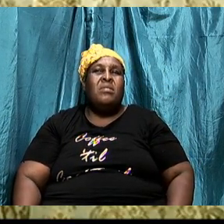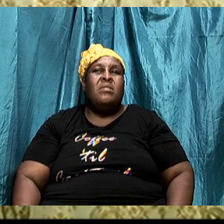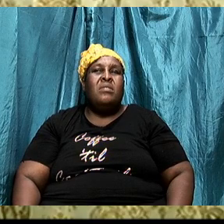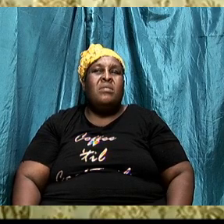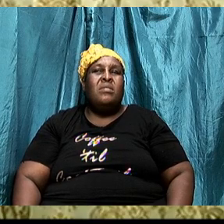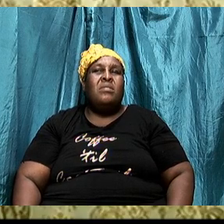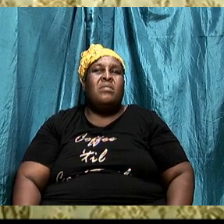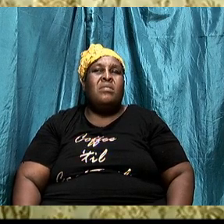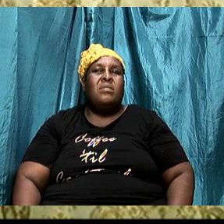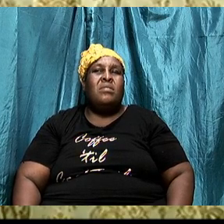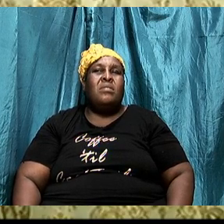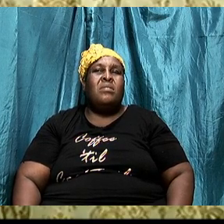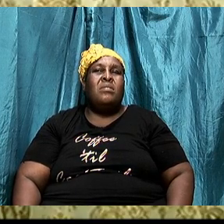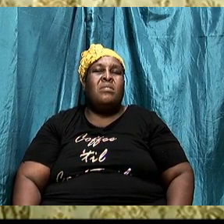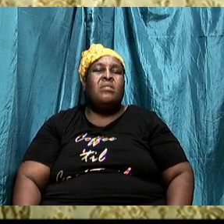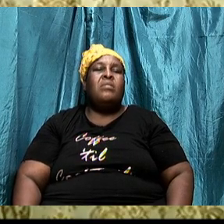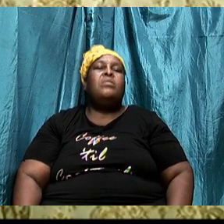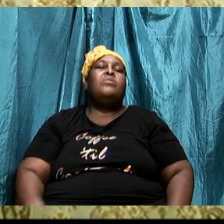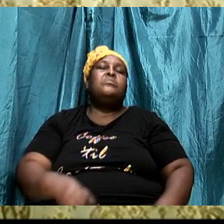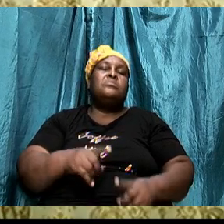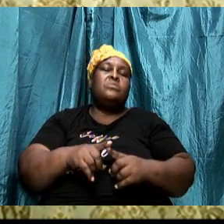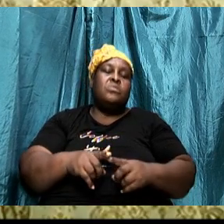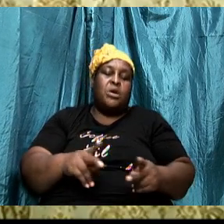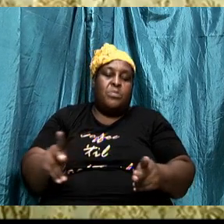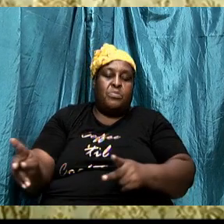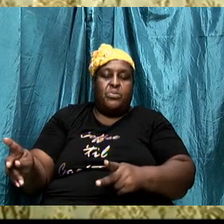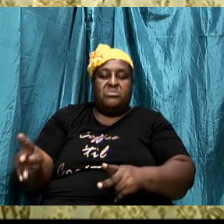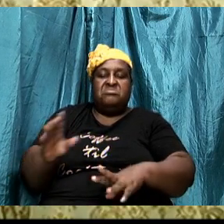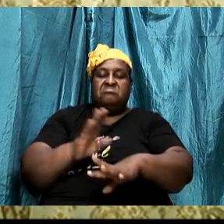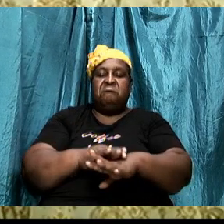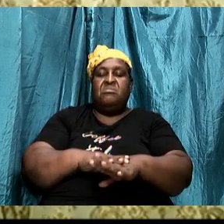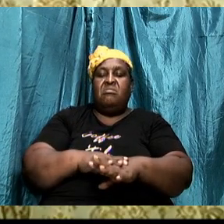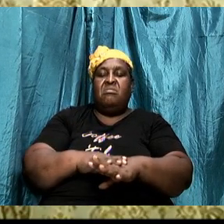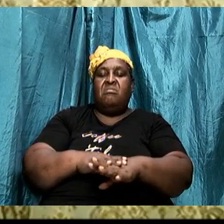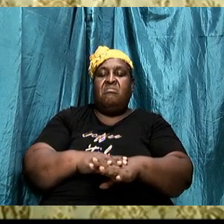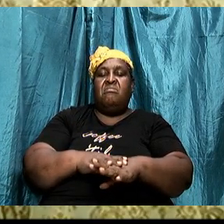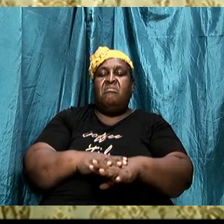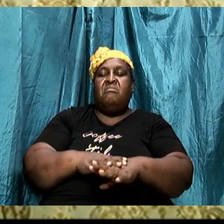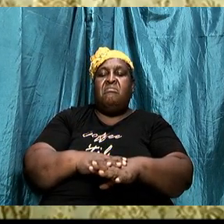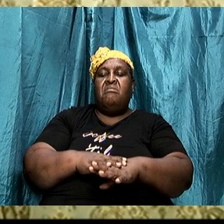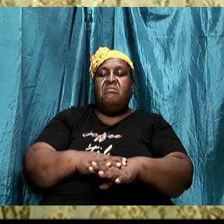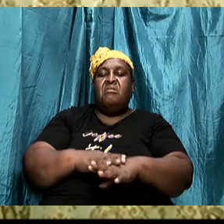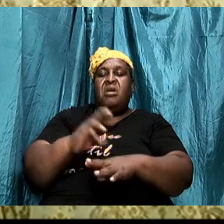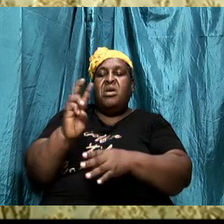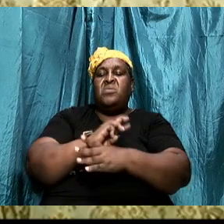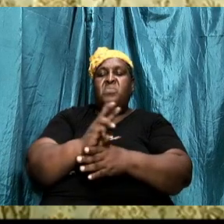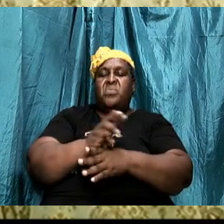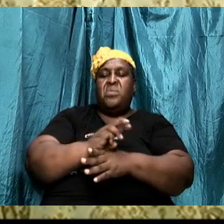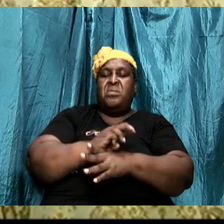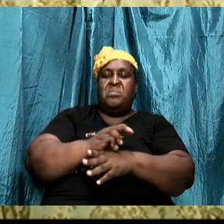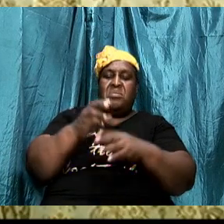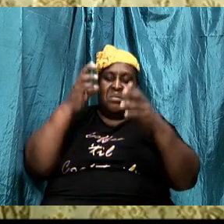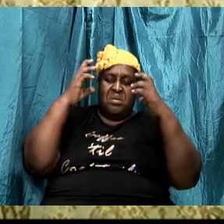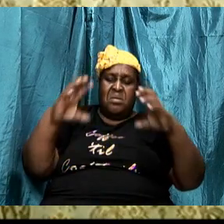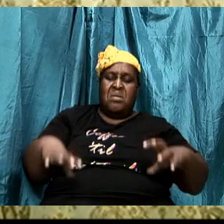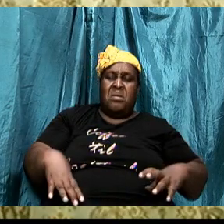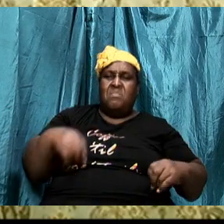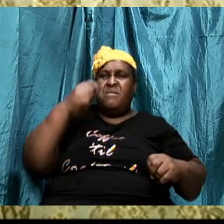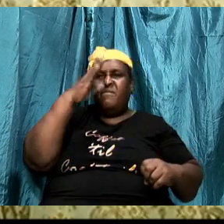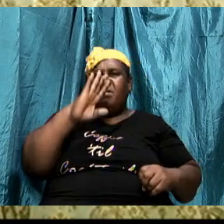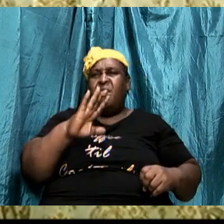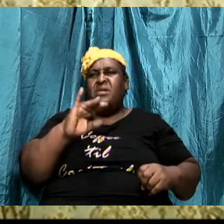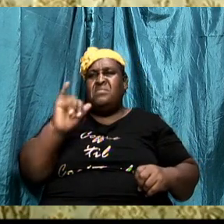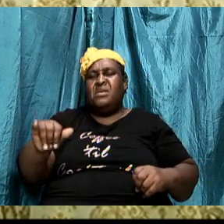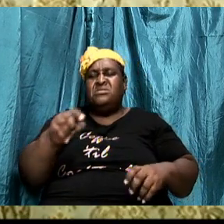it is when we put on the whole armor of God that is the time we are going to be able to stand against the